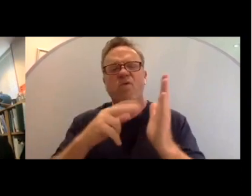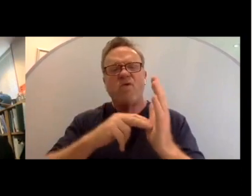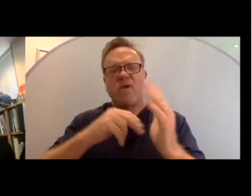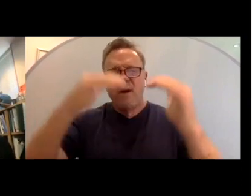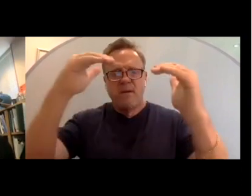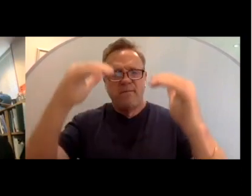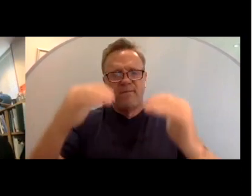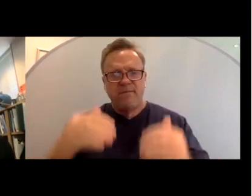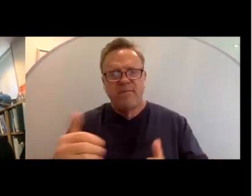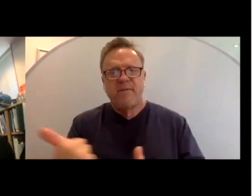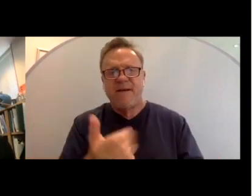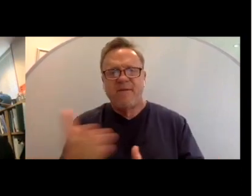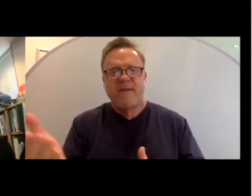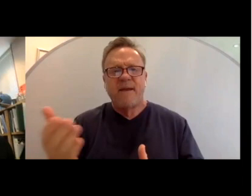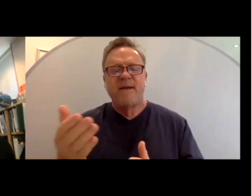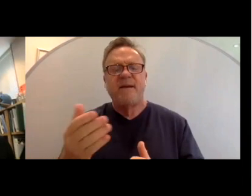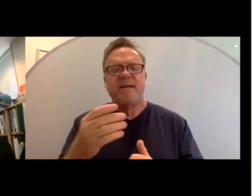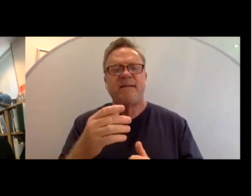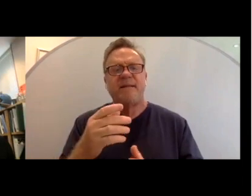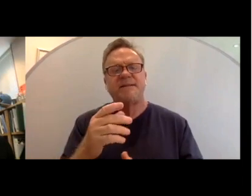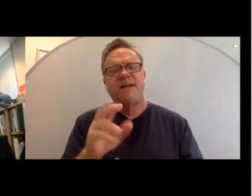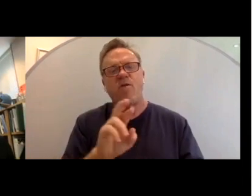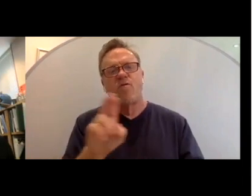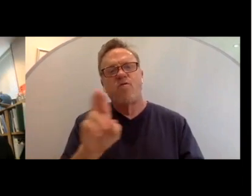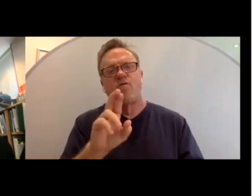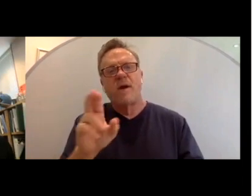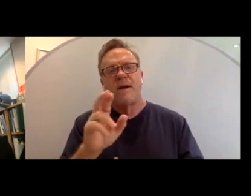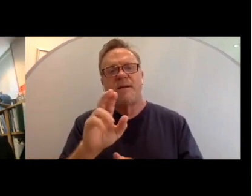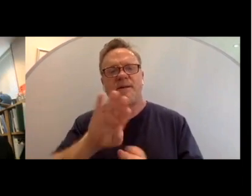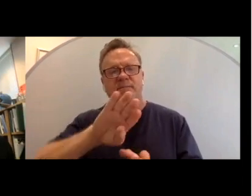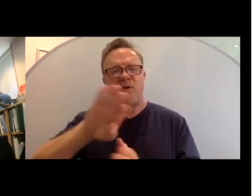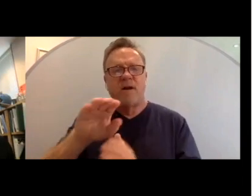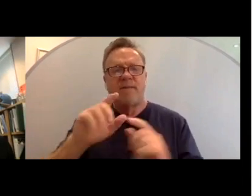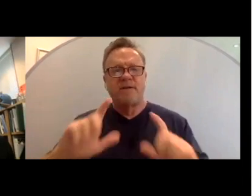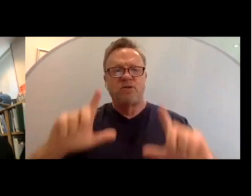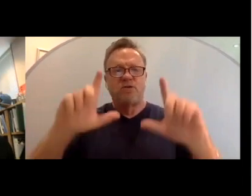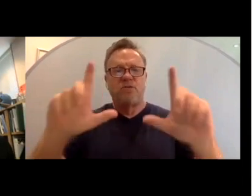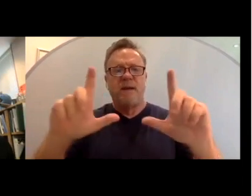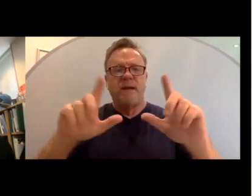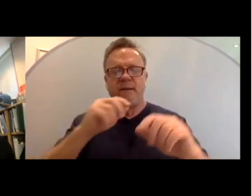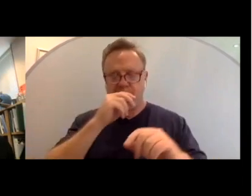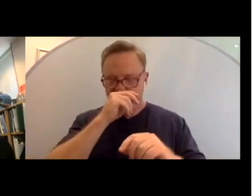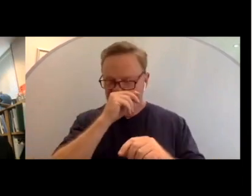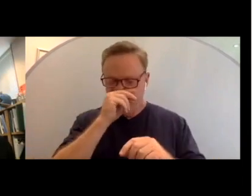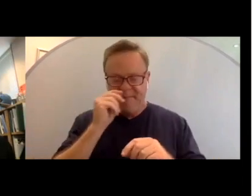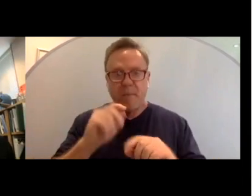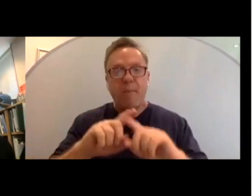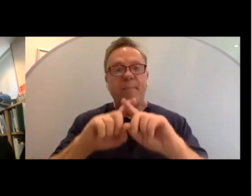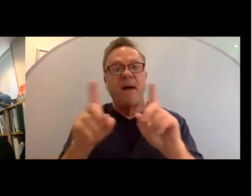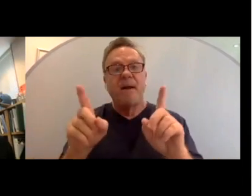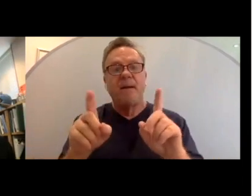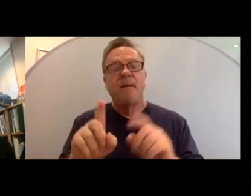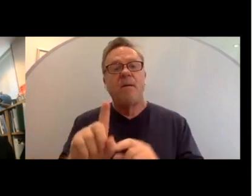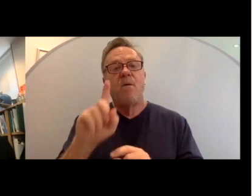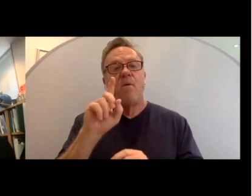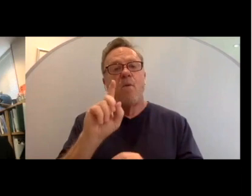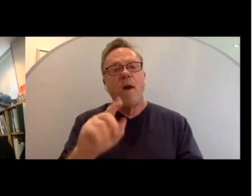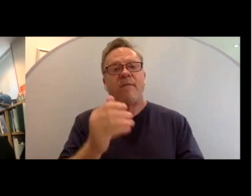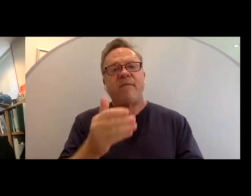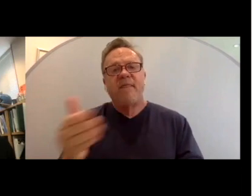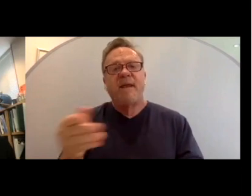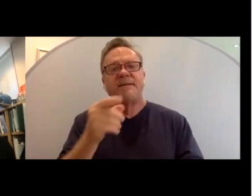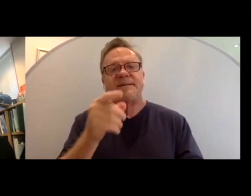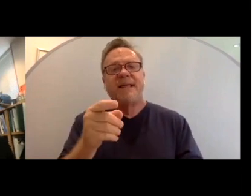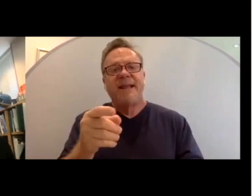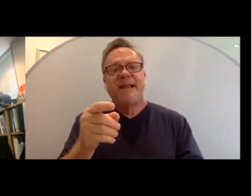that's on the right side of the screen. But one of the things that he